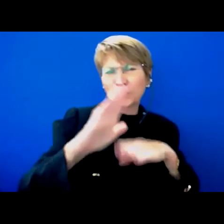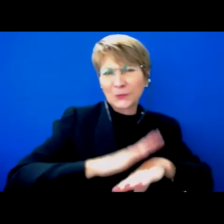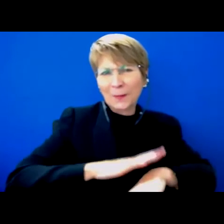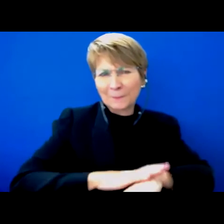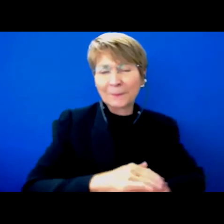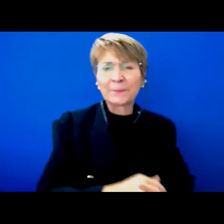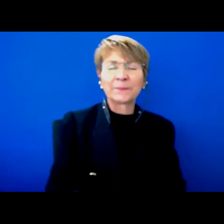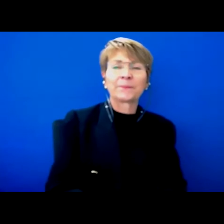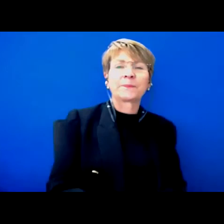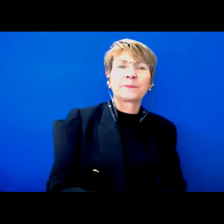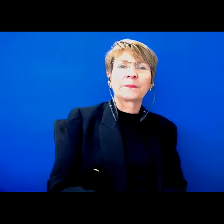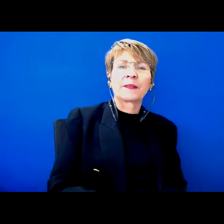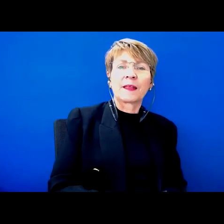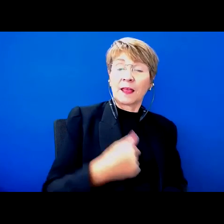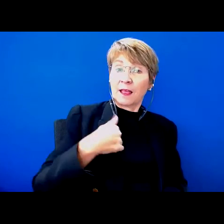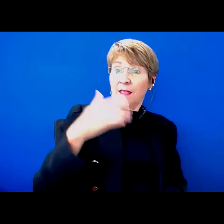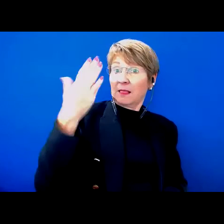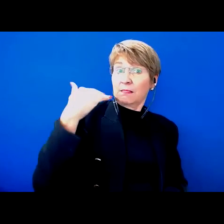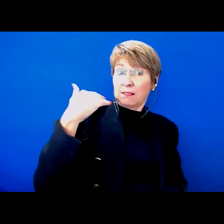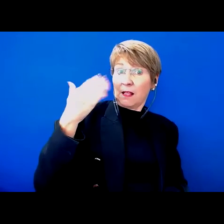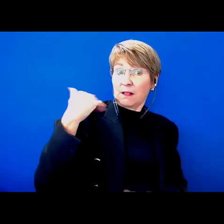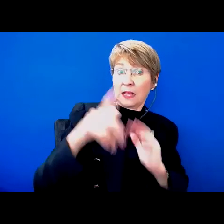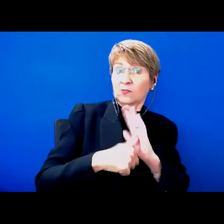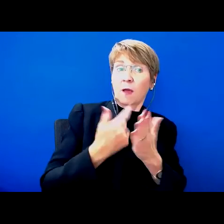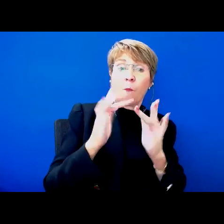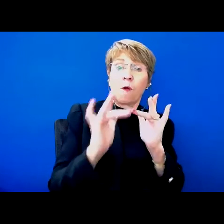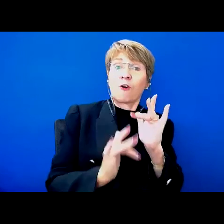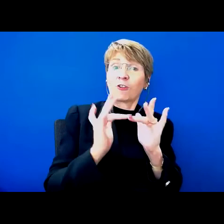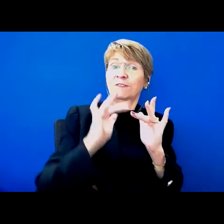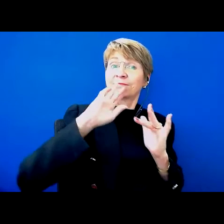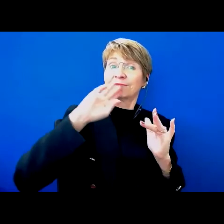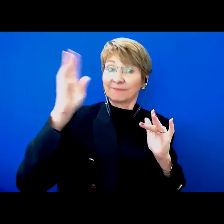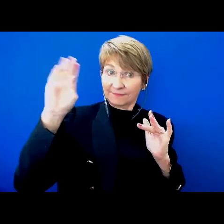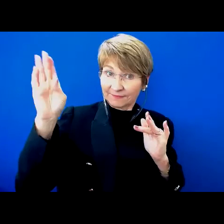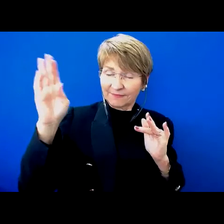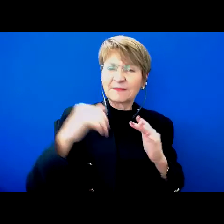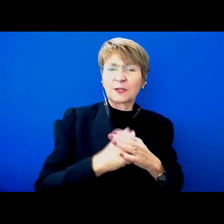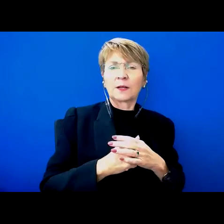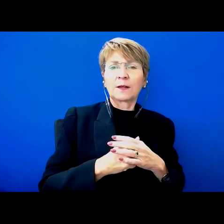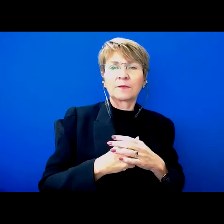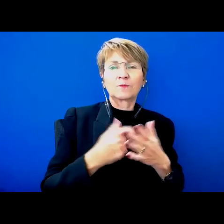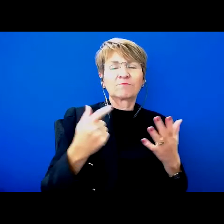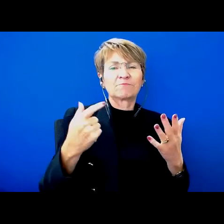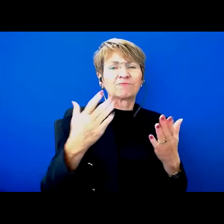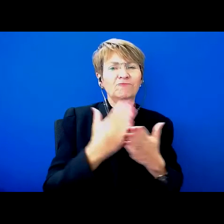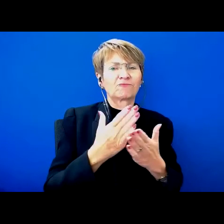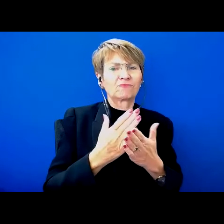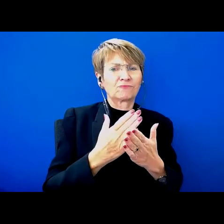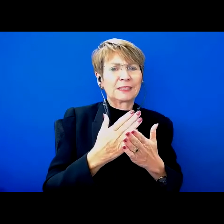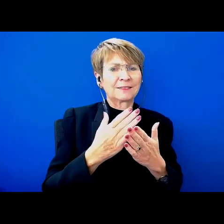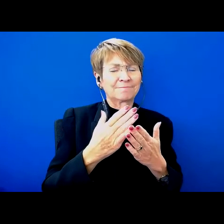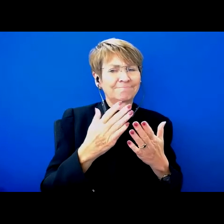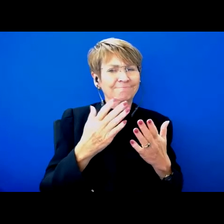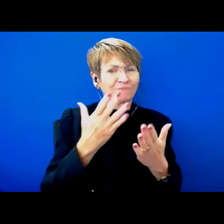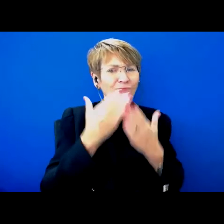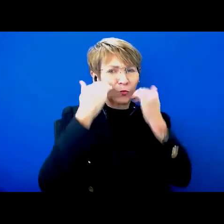event, I think we did a fairly good job of demonstrating the profound impact that the lack of access to assistive technology available outside